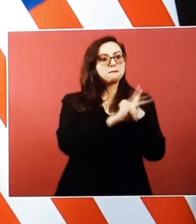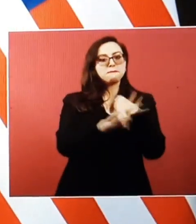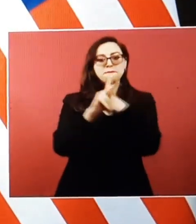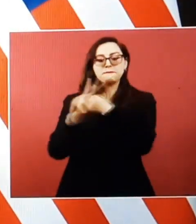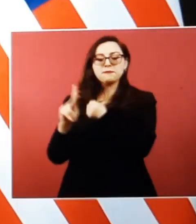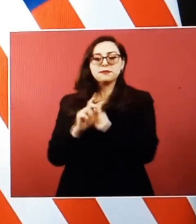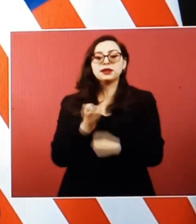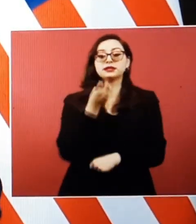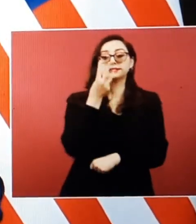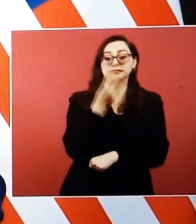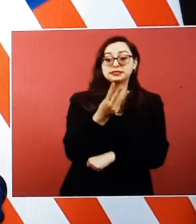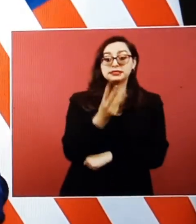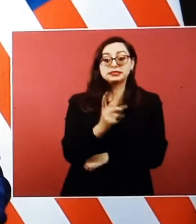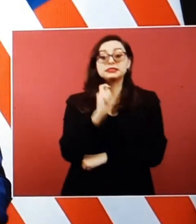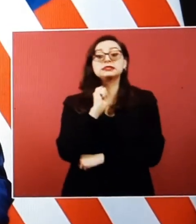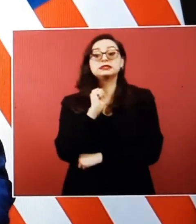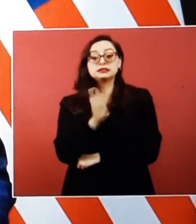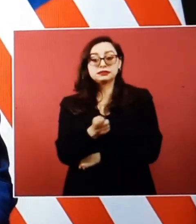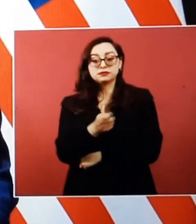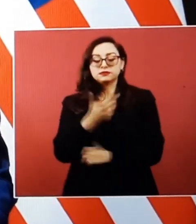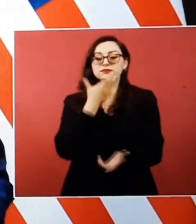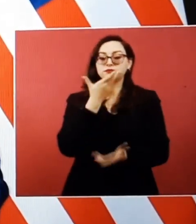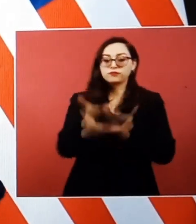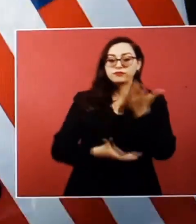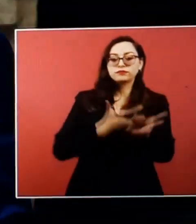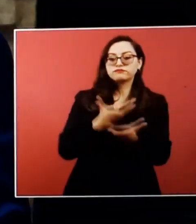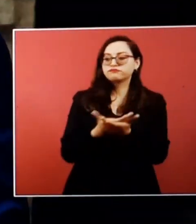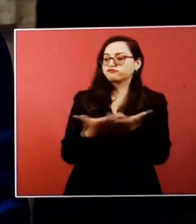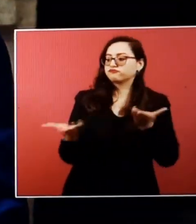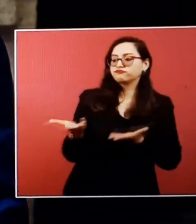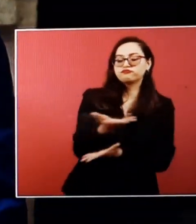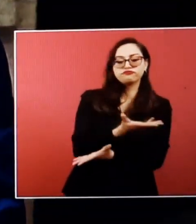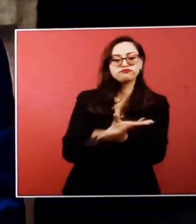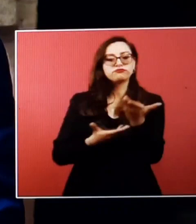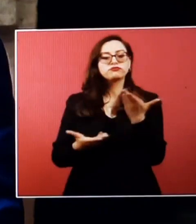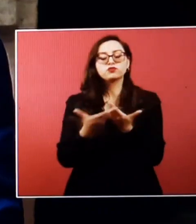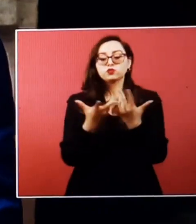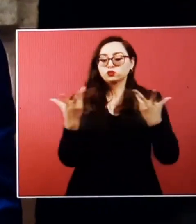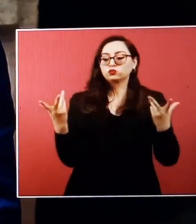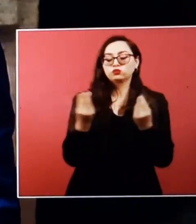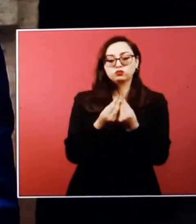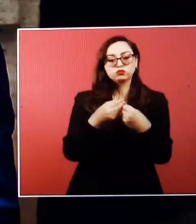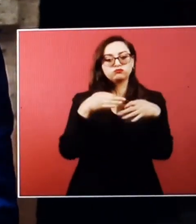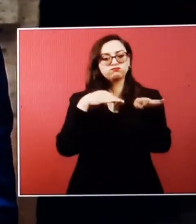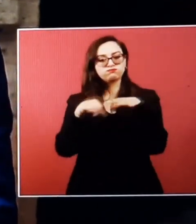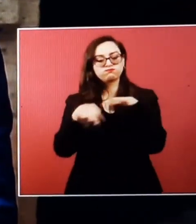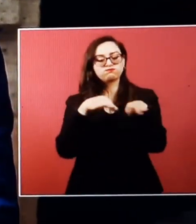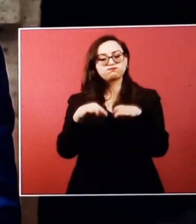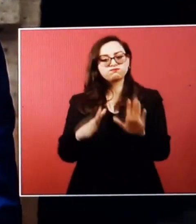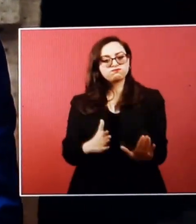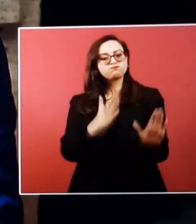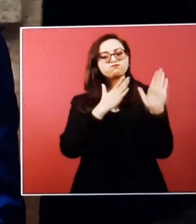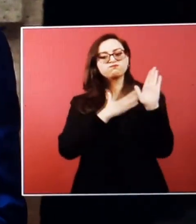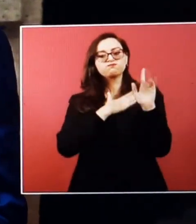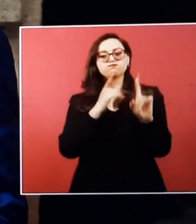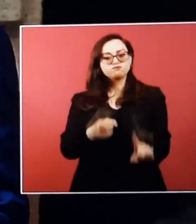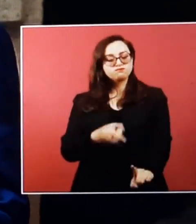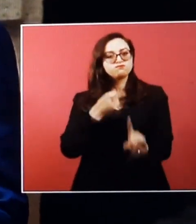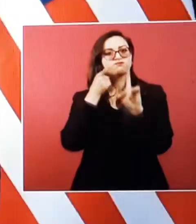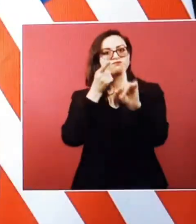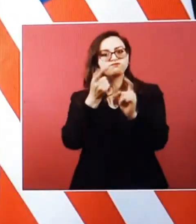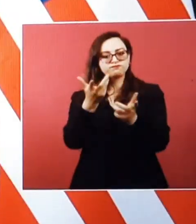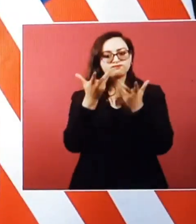hydrogen. And it means working together to meet our ambitious commitments under the Paris Agreement, including